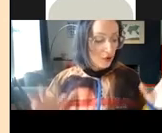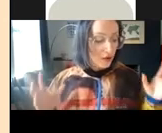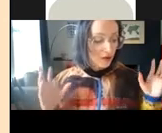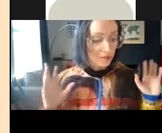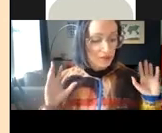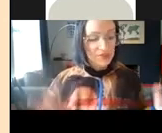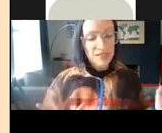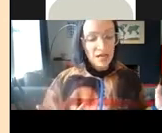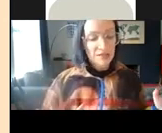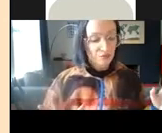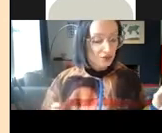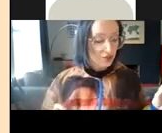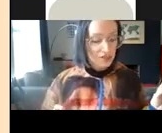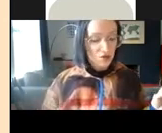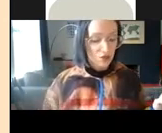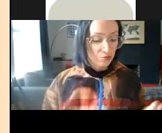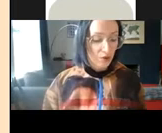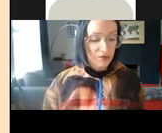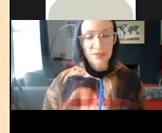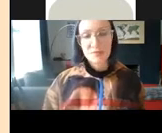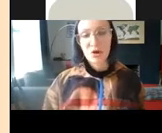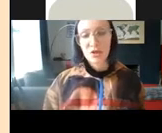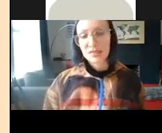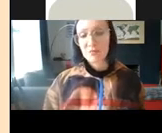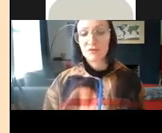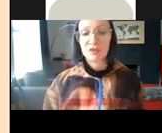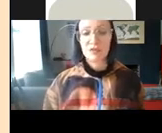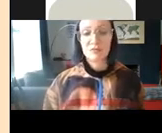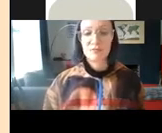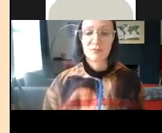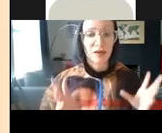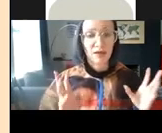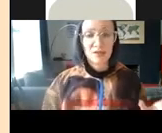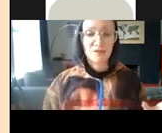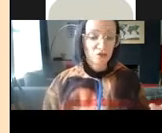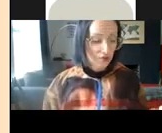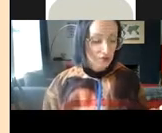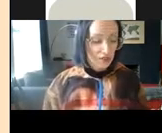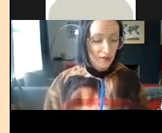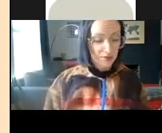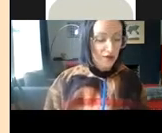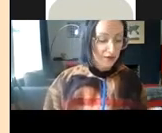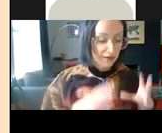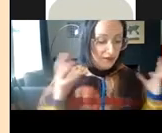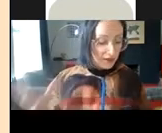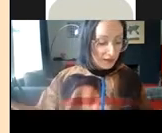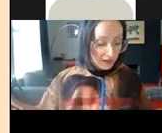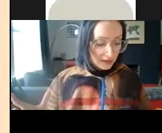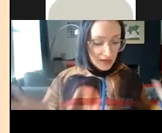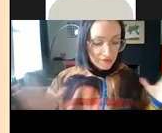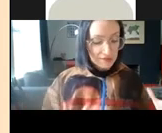So in this slide, in I'm really just going to point at some of the key features, but then